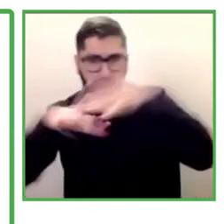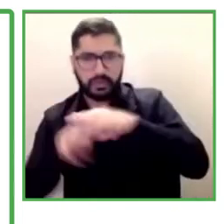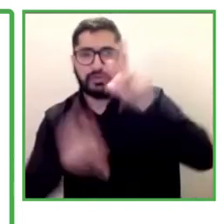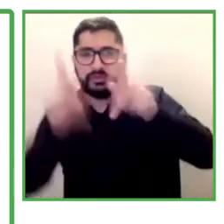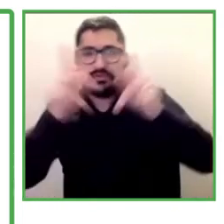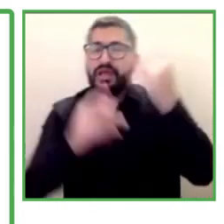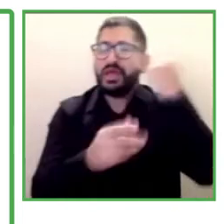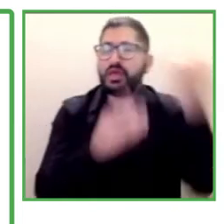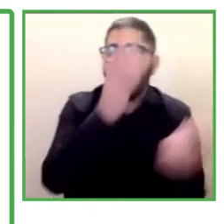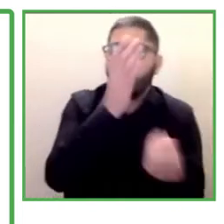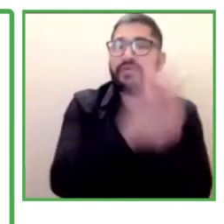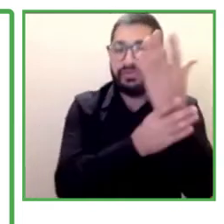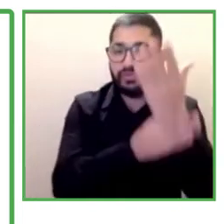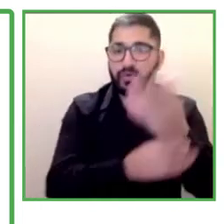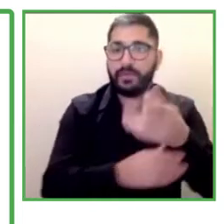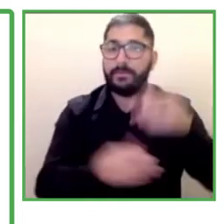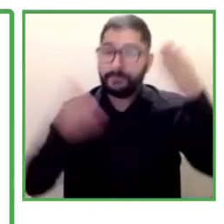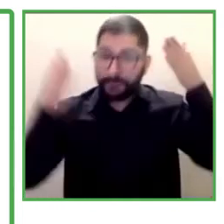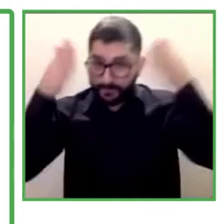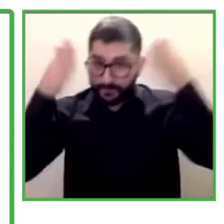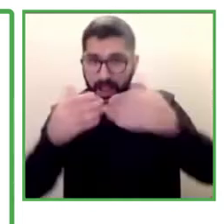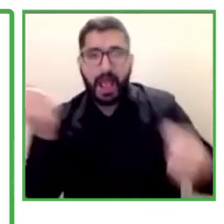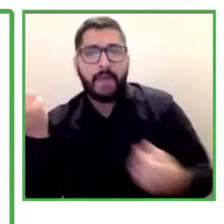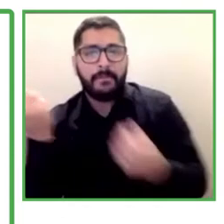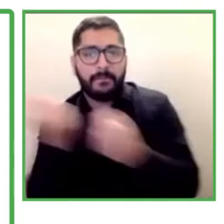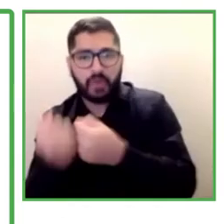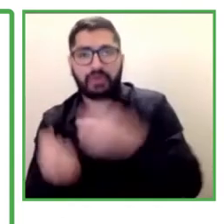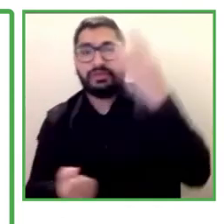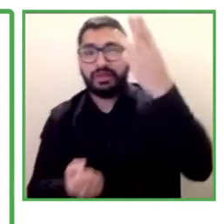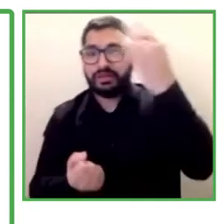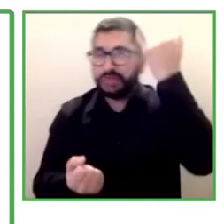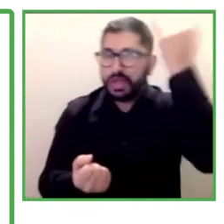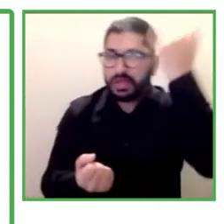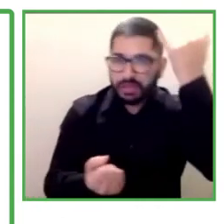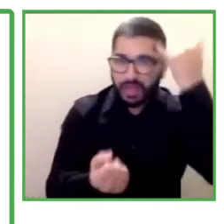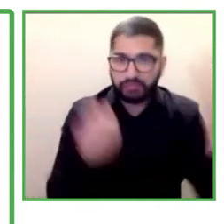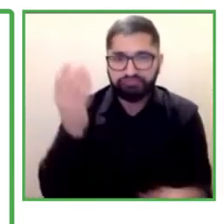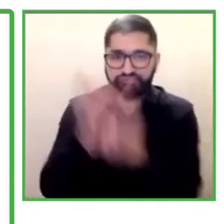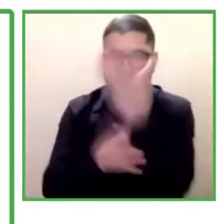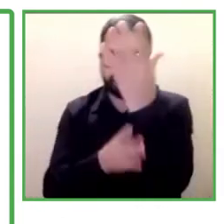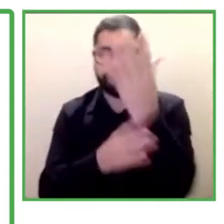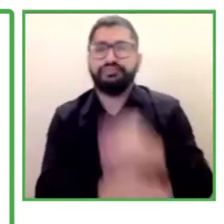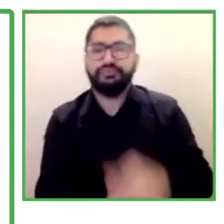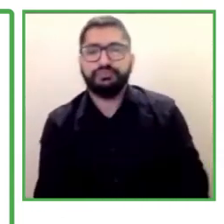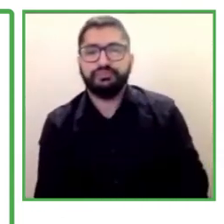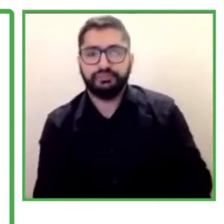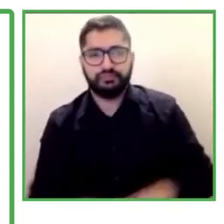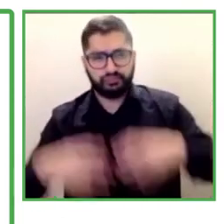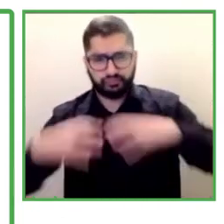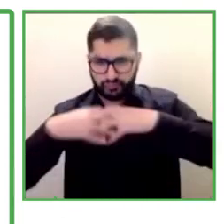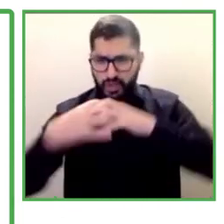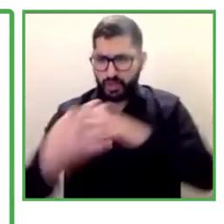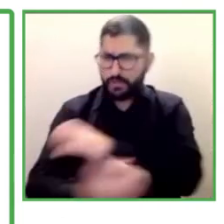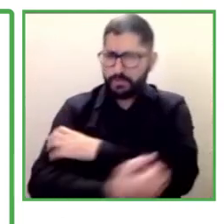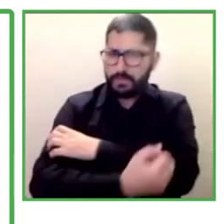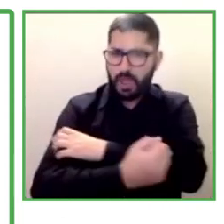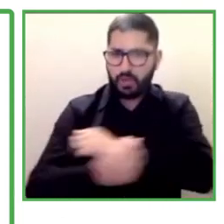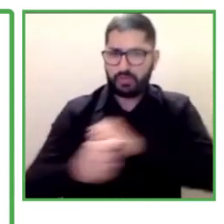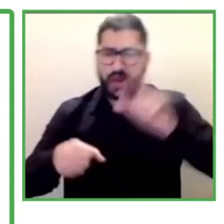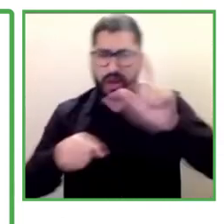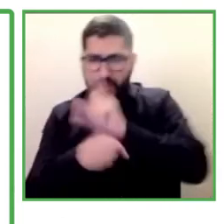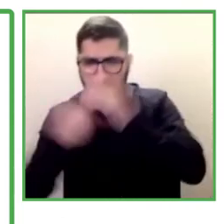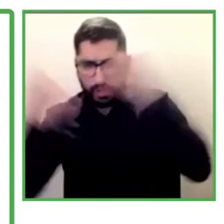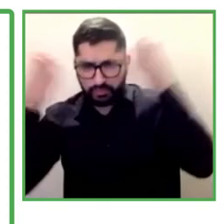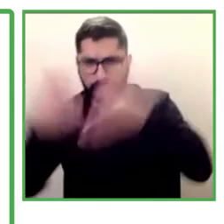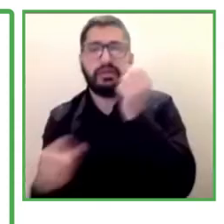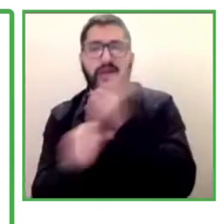innovative initiatives from different parts of the world so that we can strengthen the inclusion of people in the different organizations.